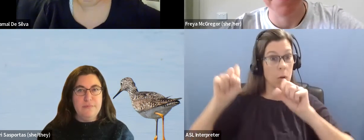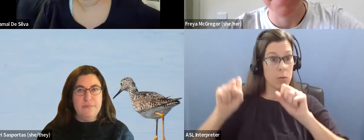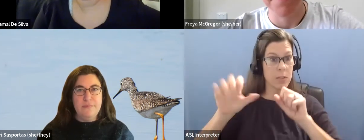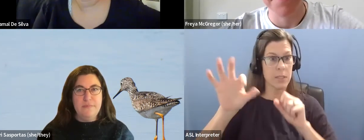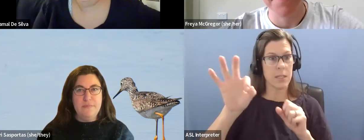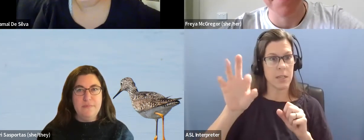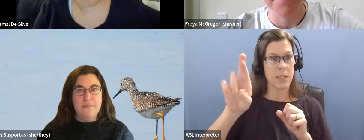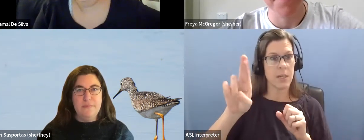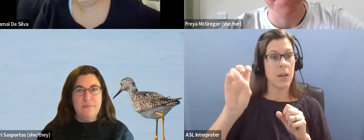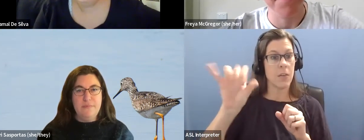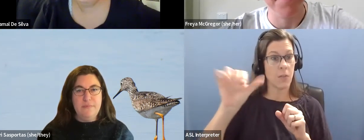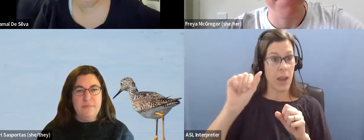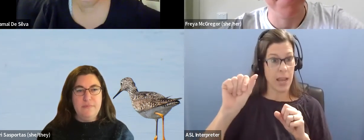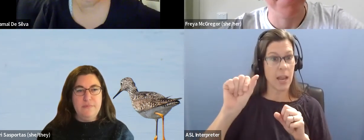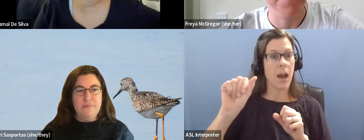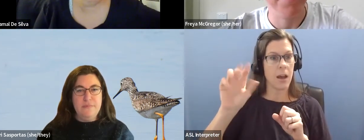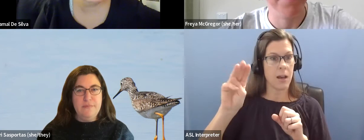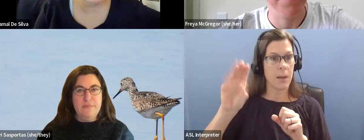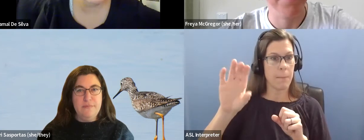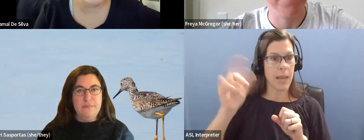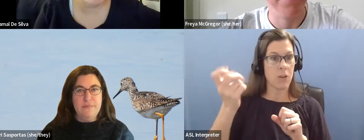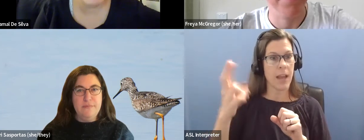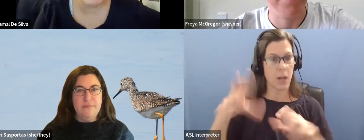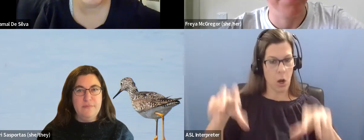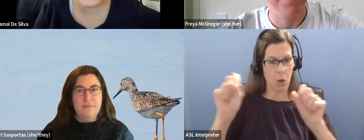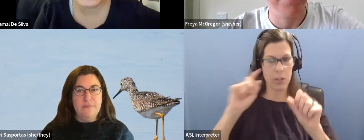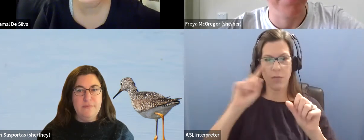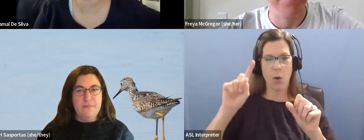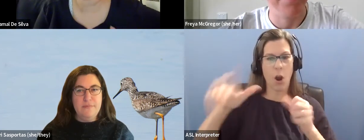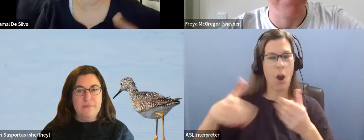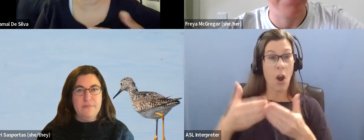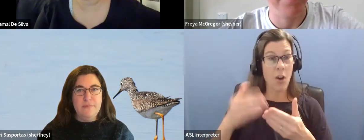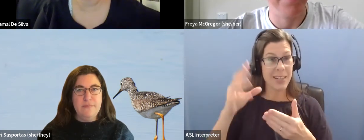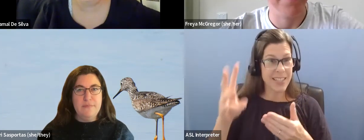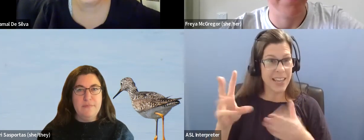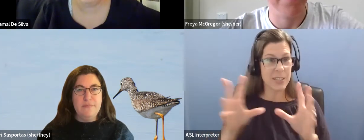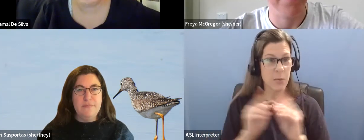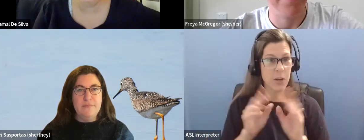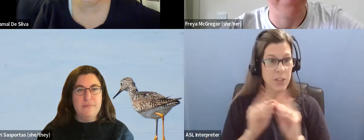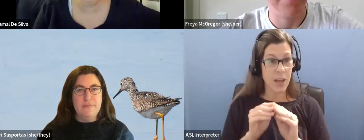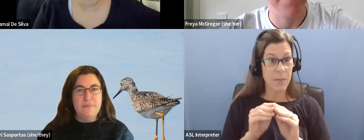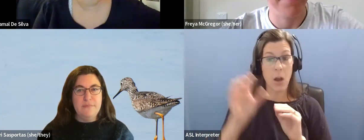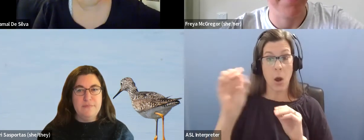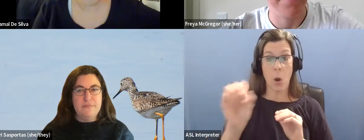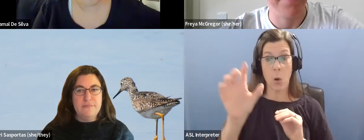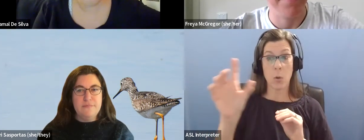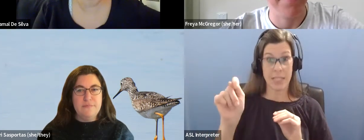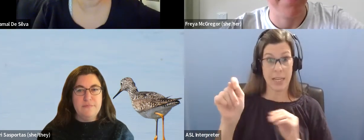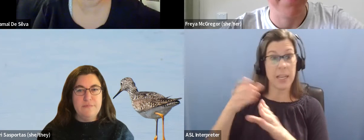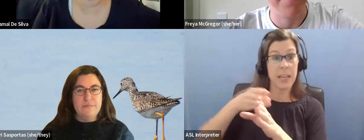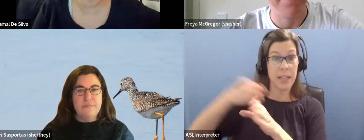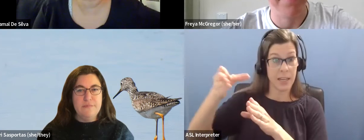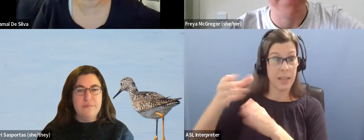Freya is an occupational therapist and her experience with modifying physical and cultural environments, adapting